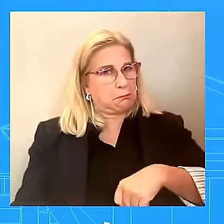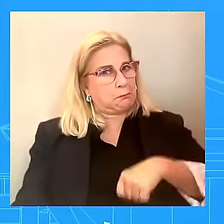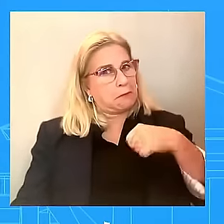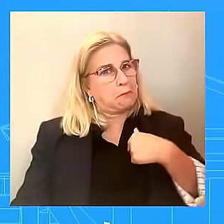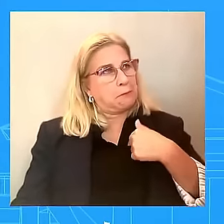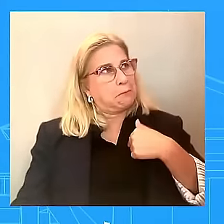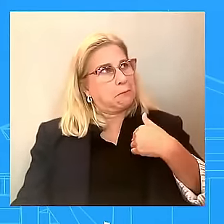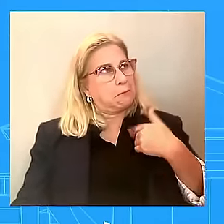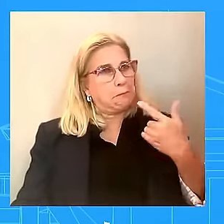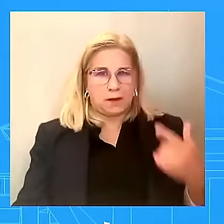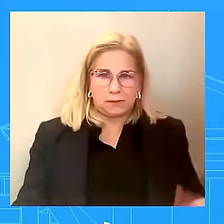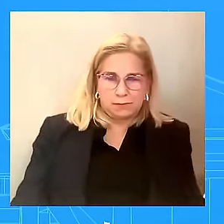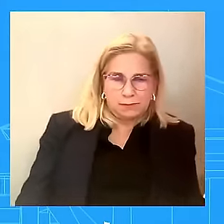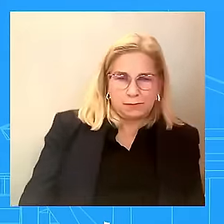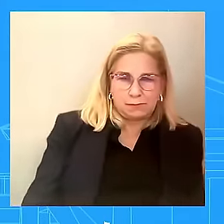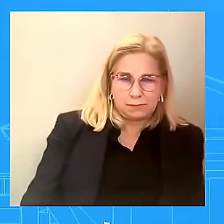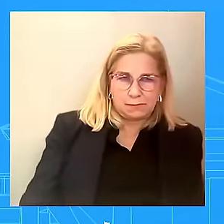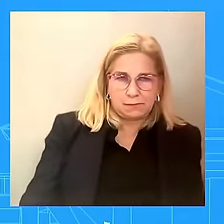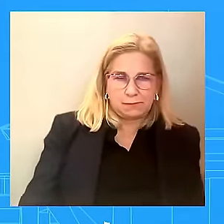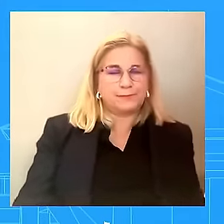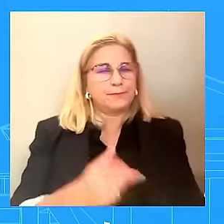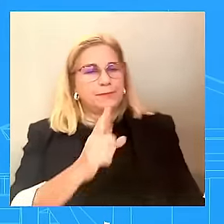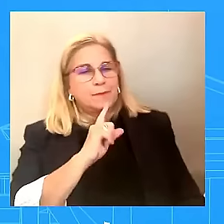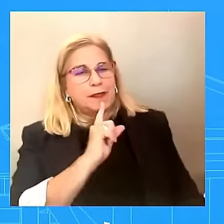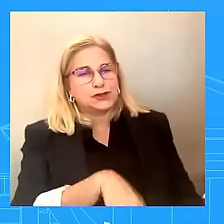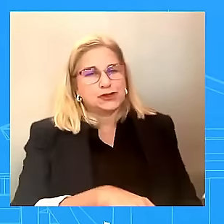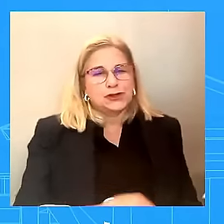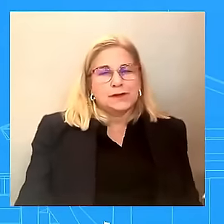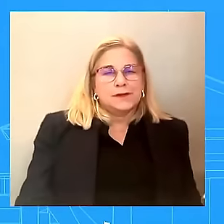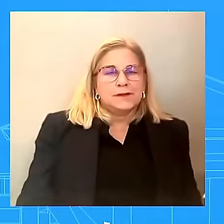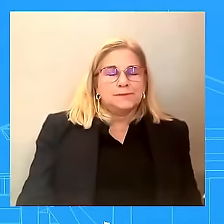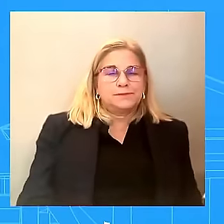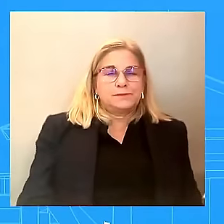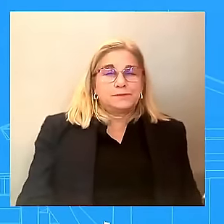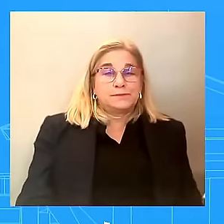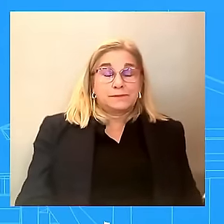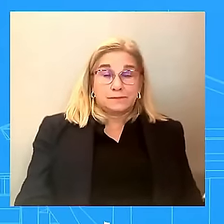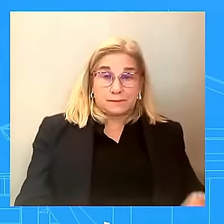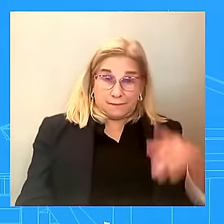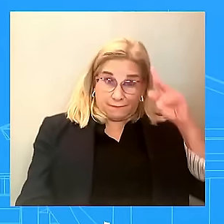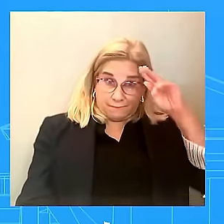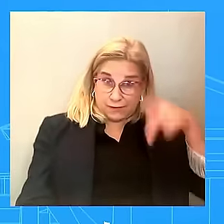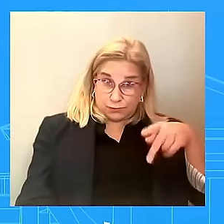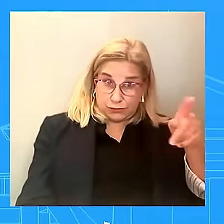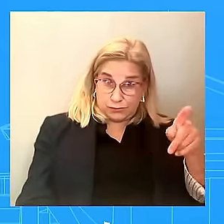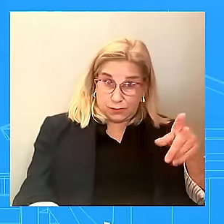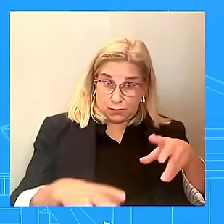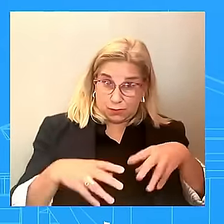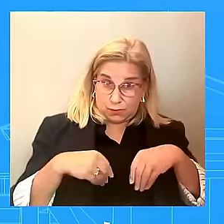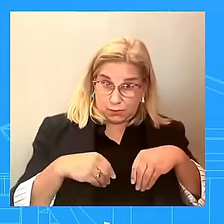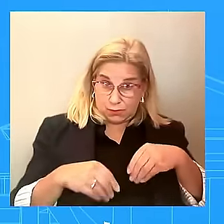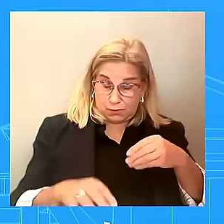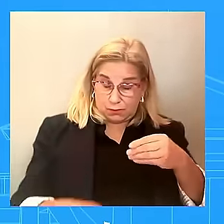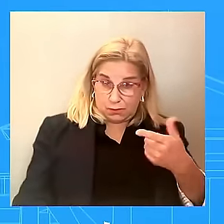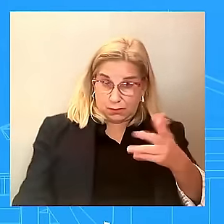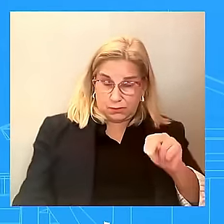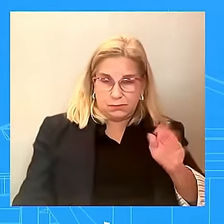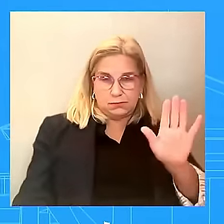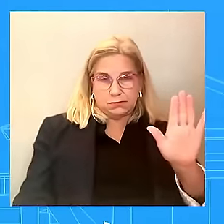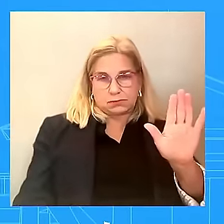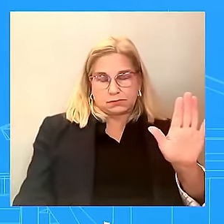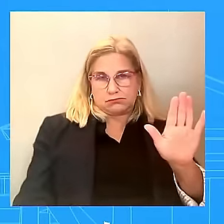When it comes to the VP and owning a gun, she can speak for herself, the campaign could speak for that, her office can speak for that. I'm not,